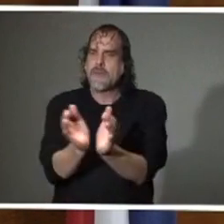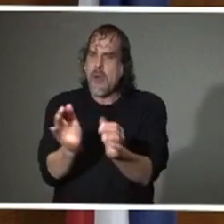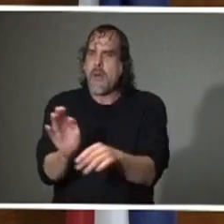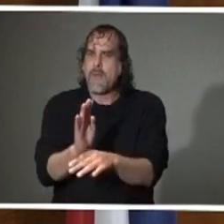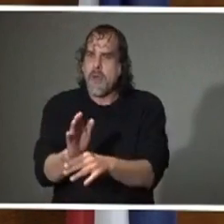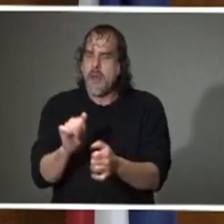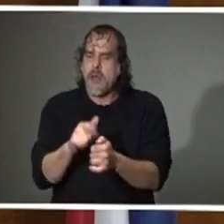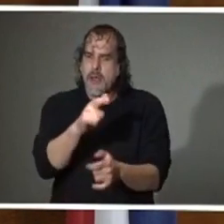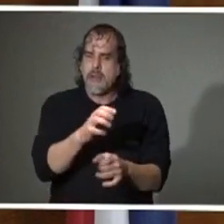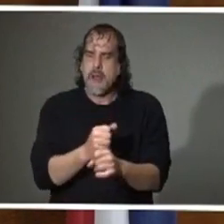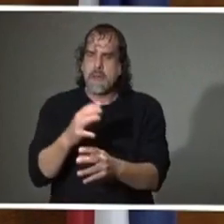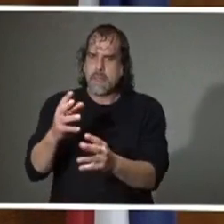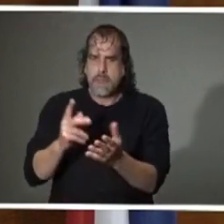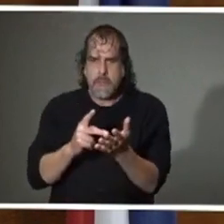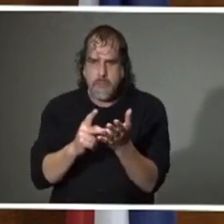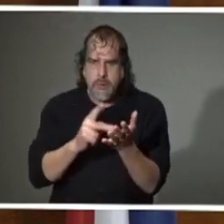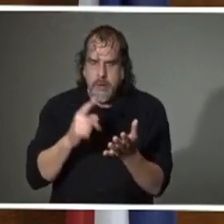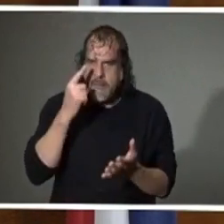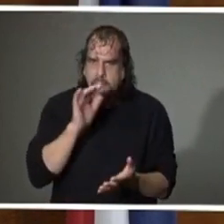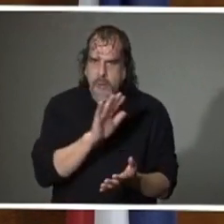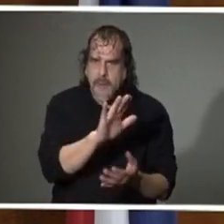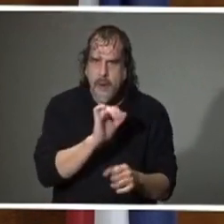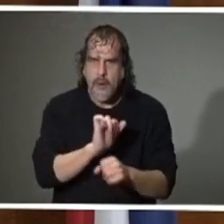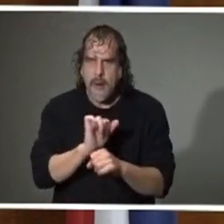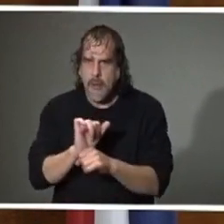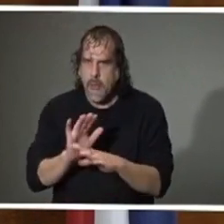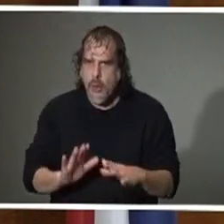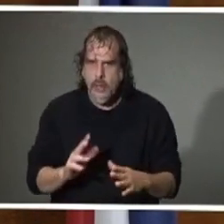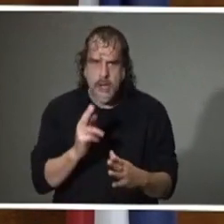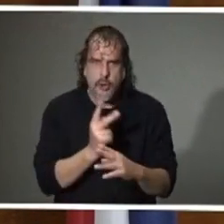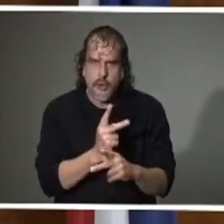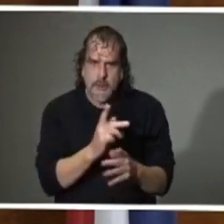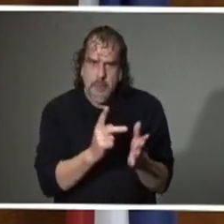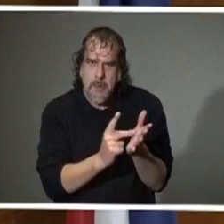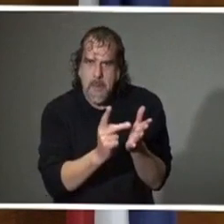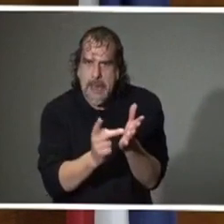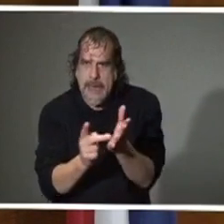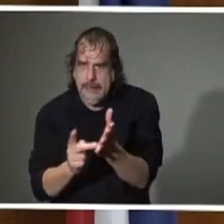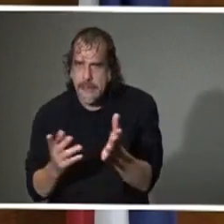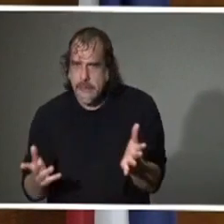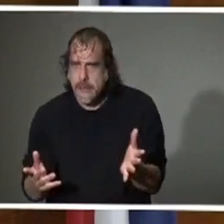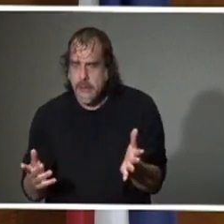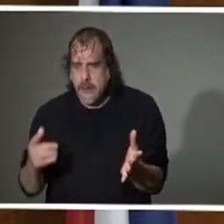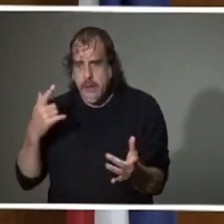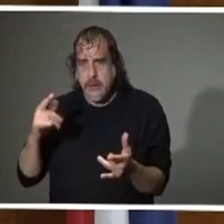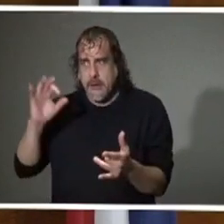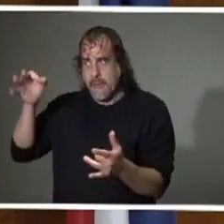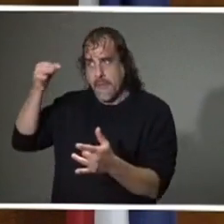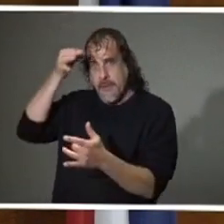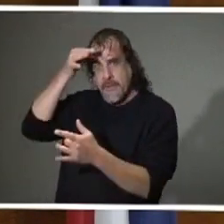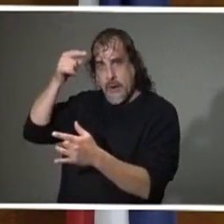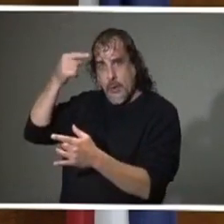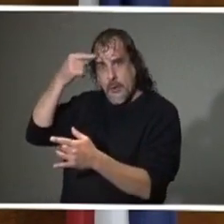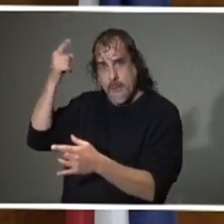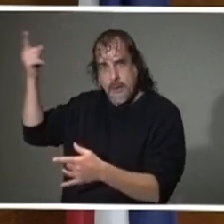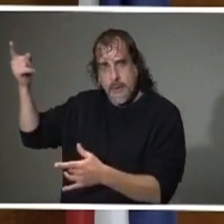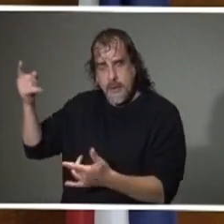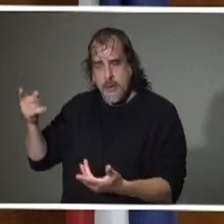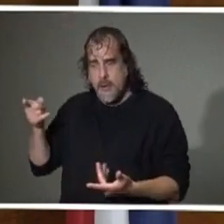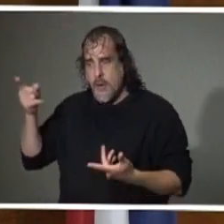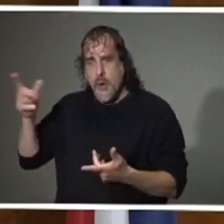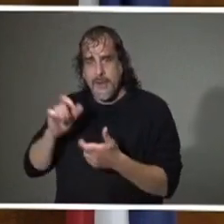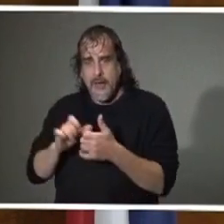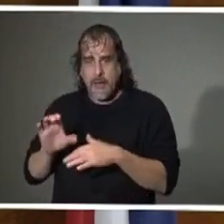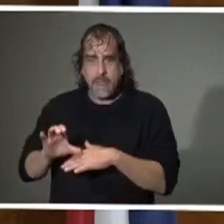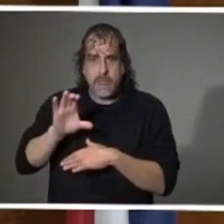to pay for their employees, to keep them on the payroll, because from the federal government's perspective, with what they've already